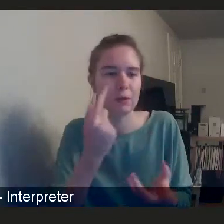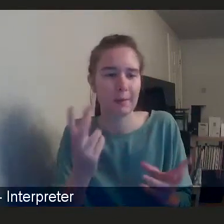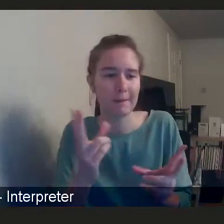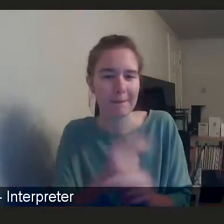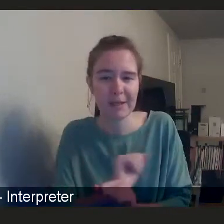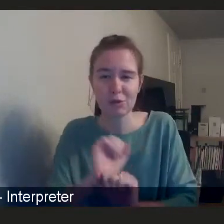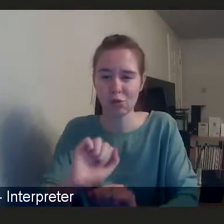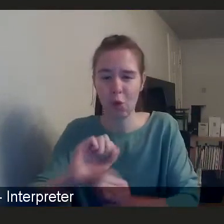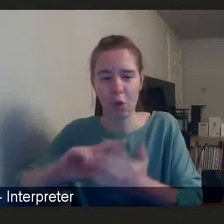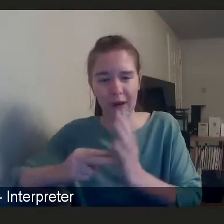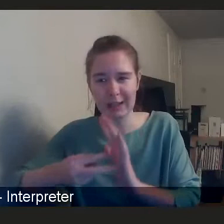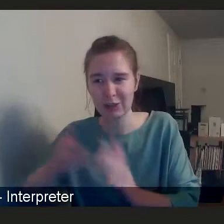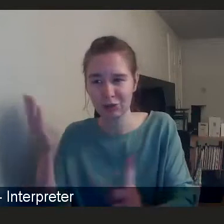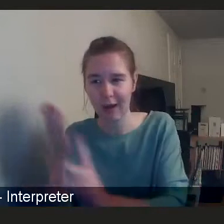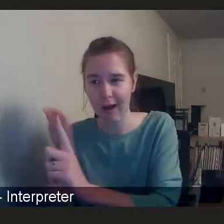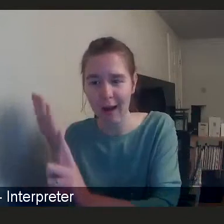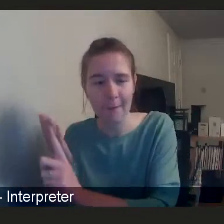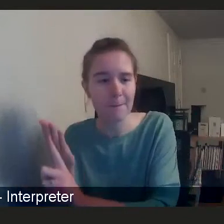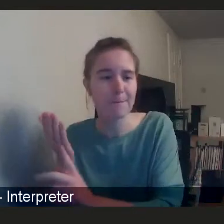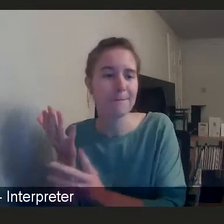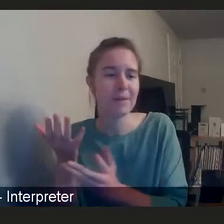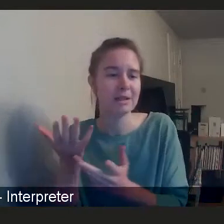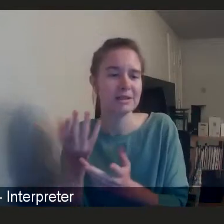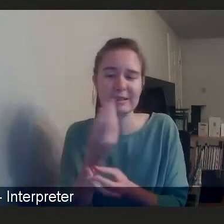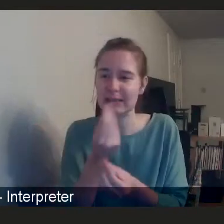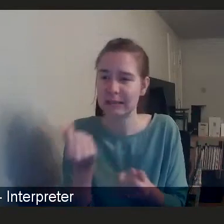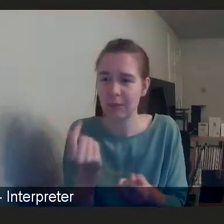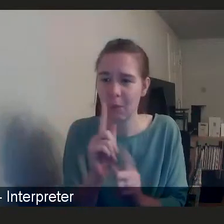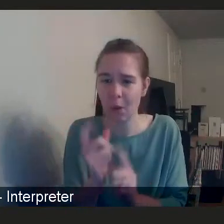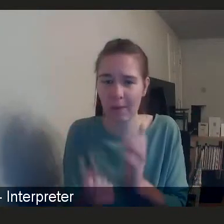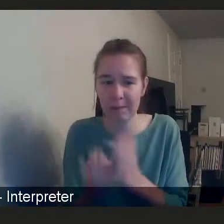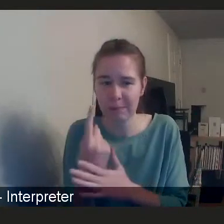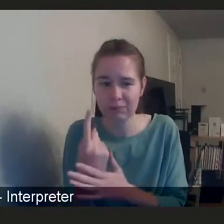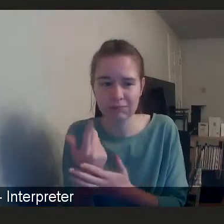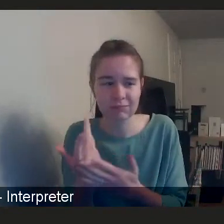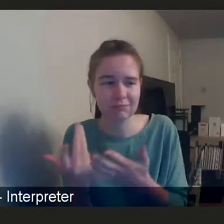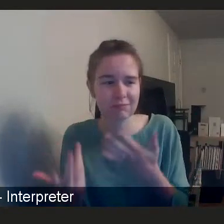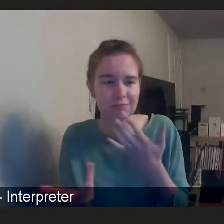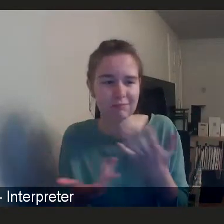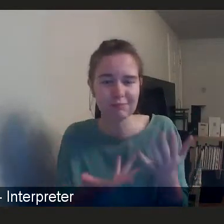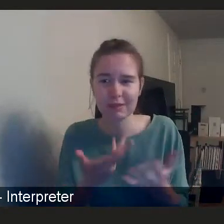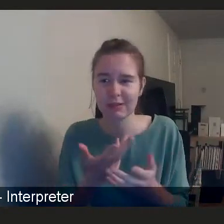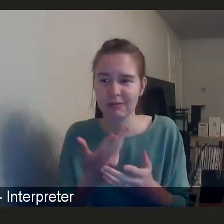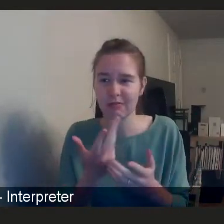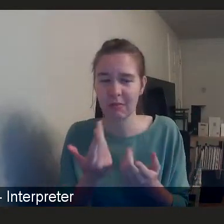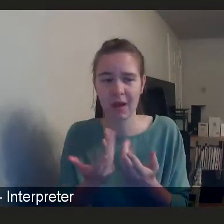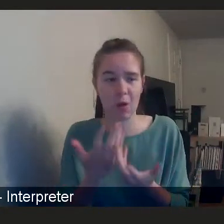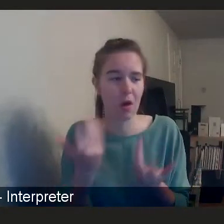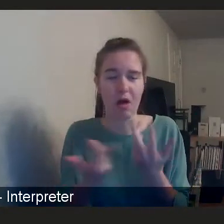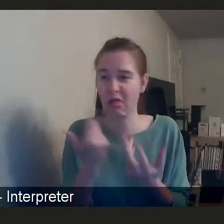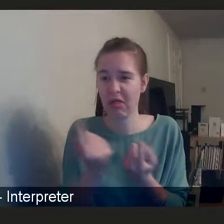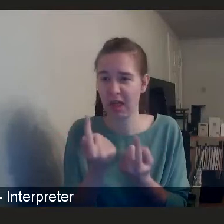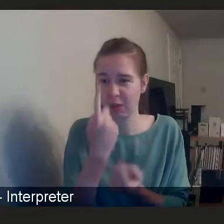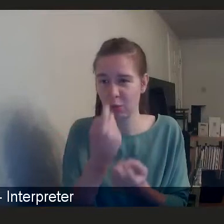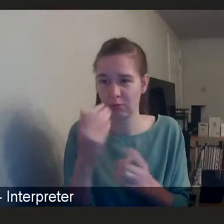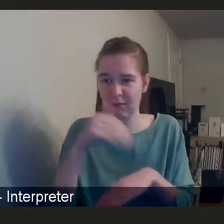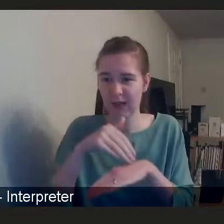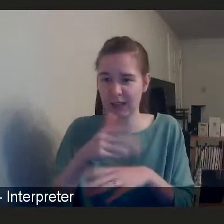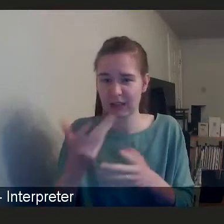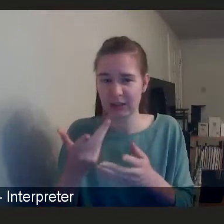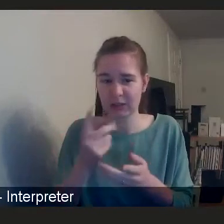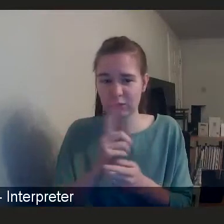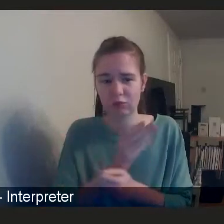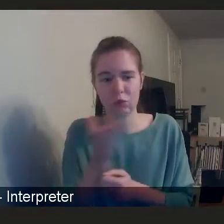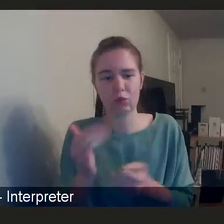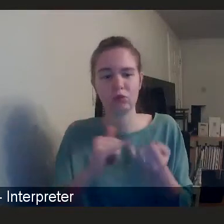you're doing? that, does that seem to be the major stumbling block there or is there something else? But can I come to